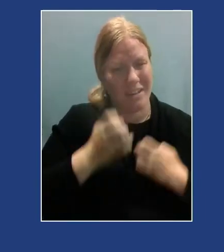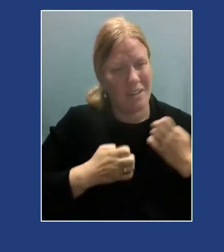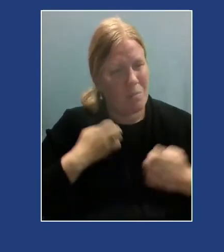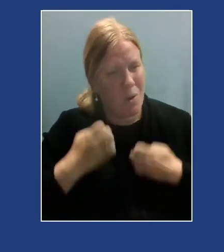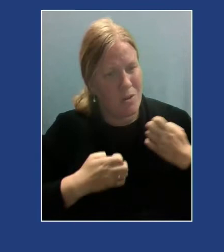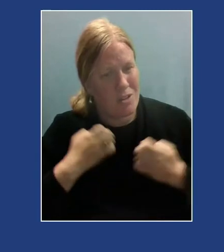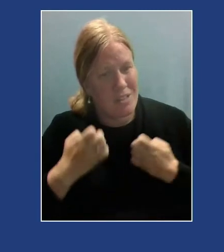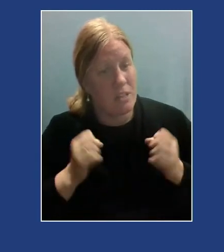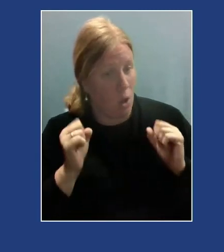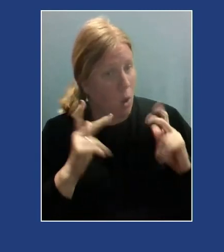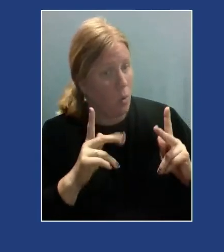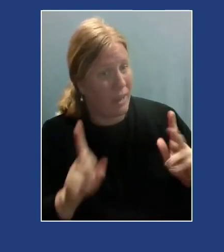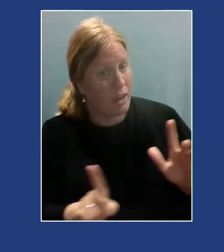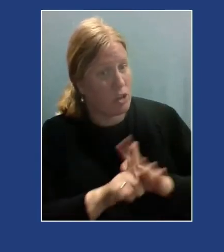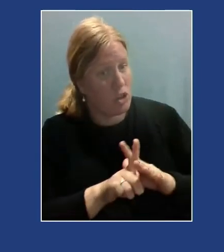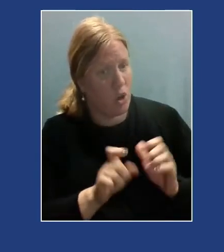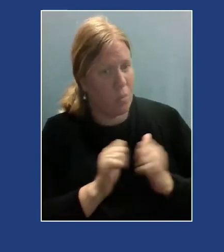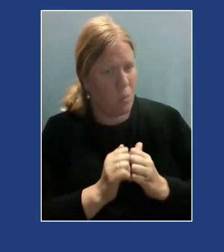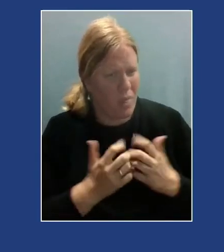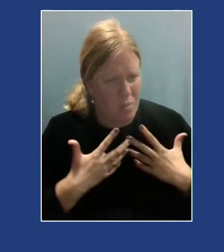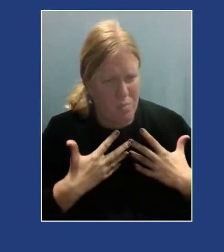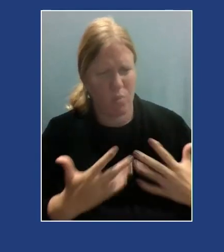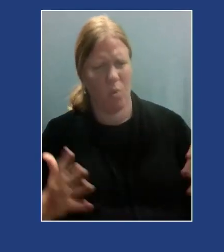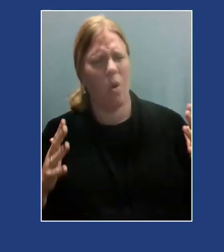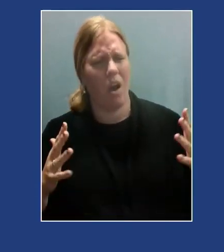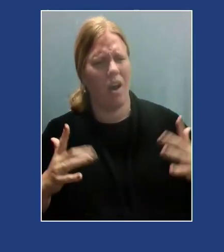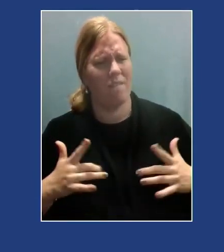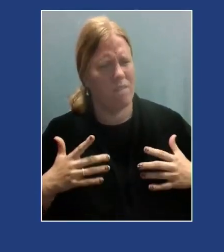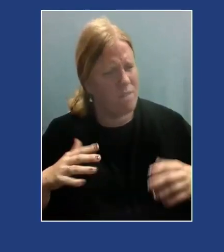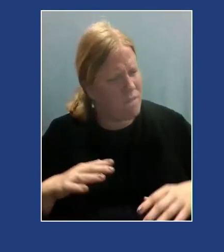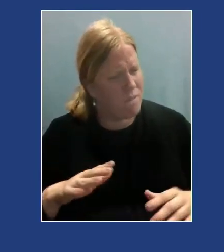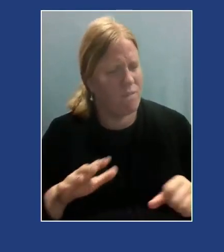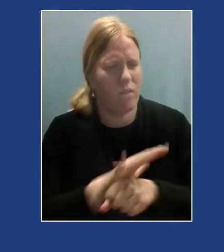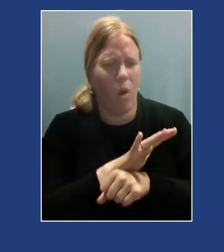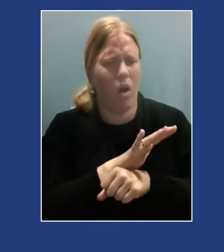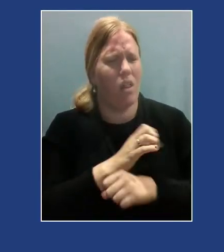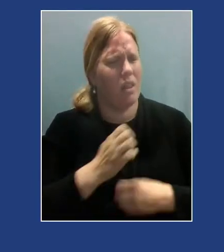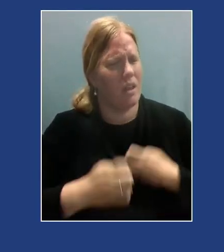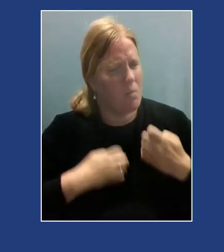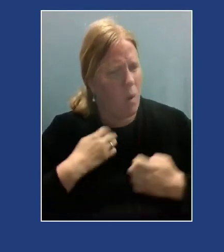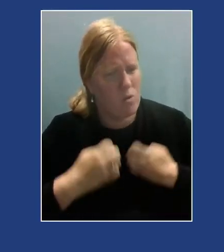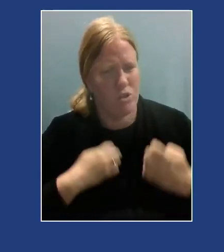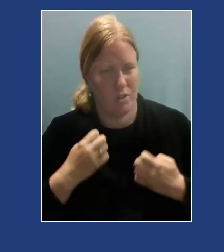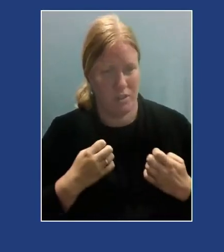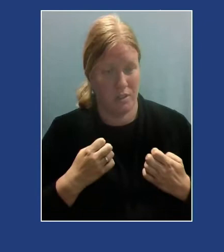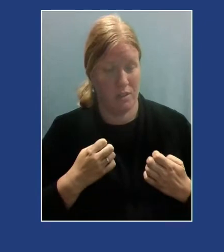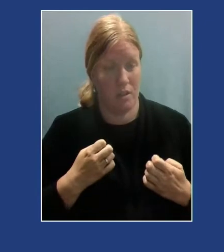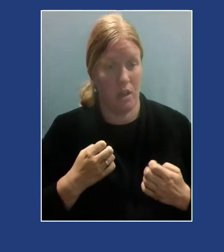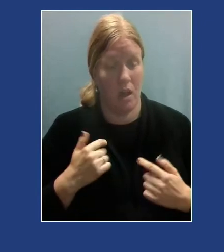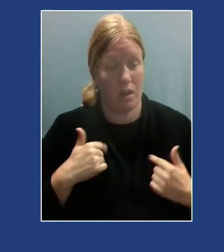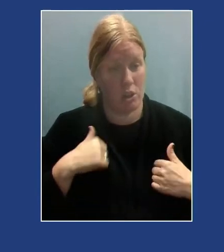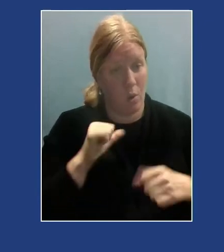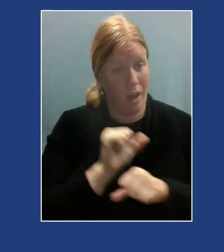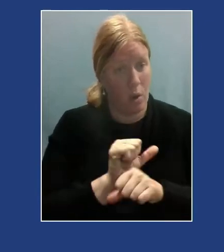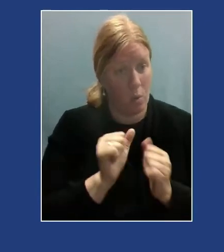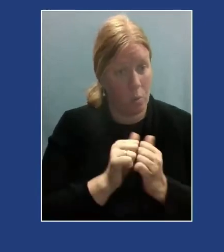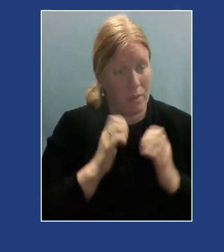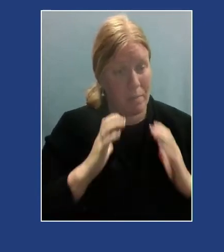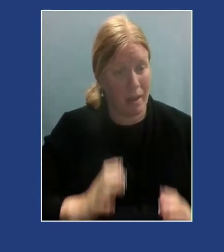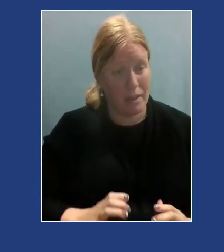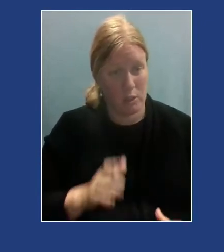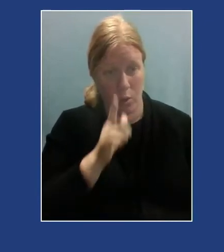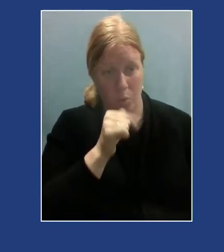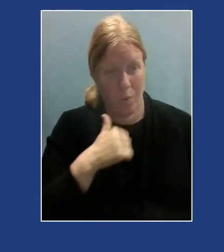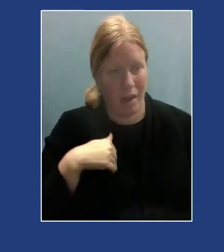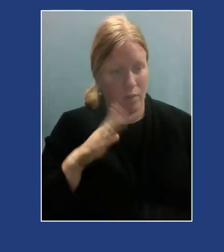to show up with broad, full emotion. And so as I'm working with my clients who have borderline personality disorder to do emotion